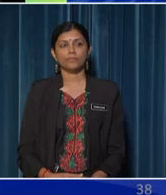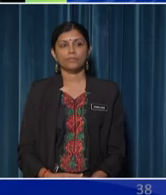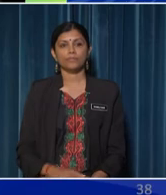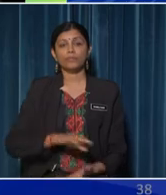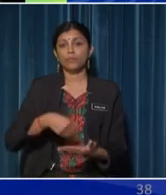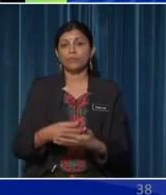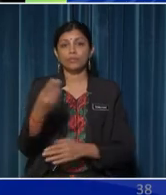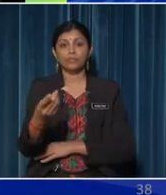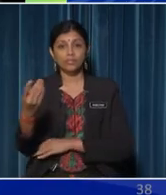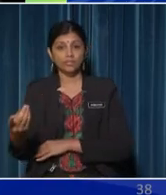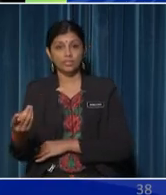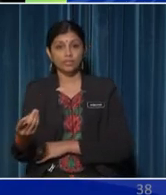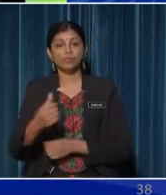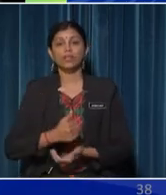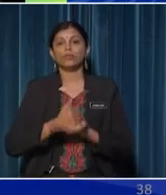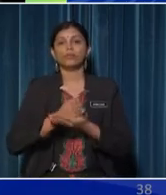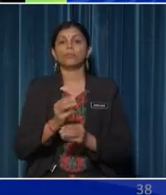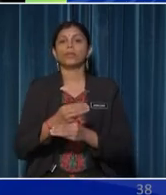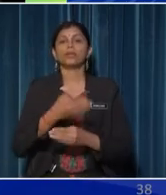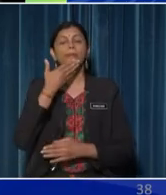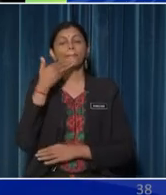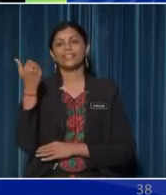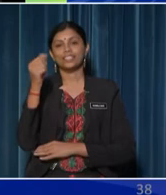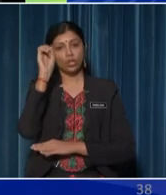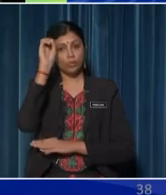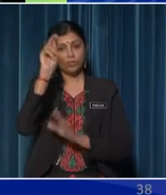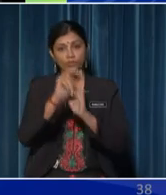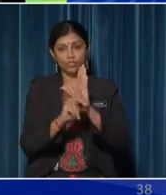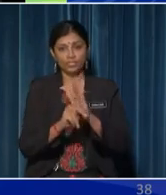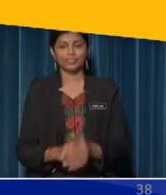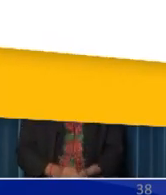All these devices will help us to make a better observation